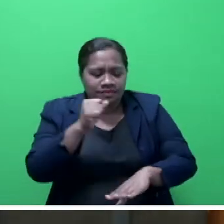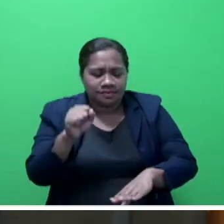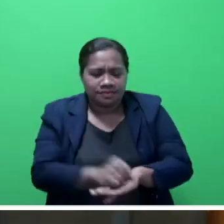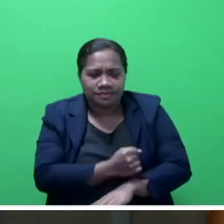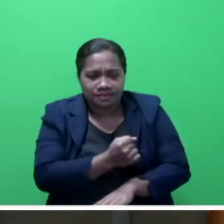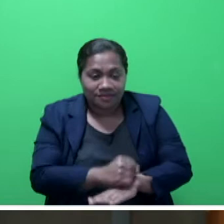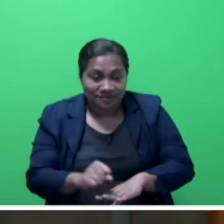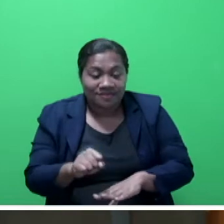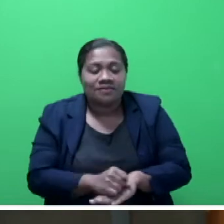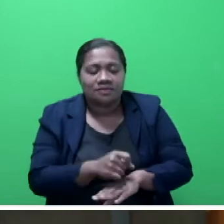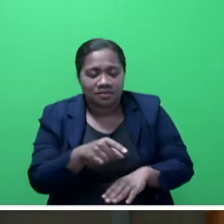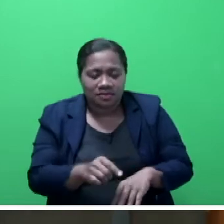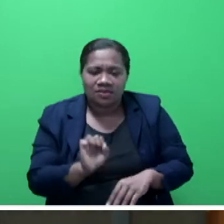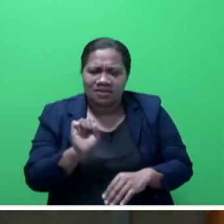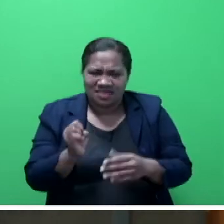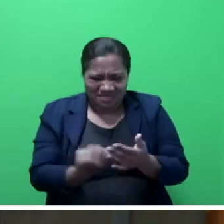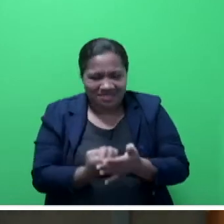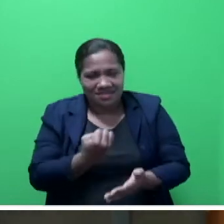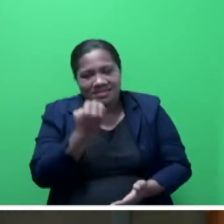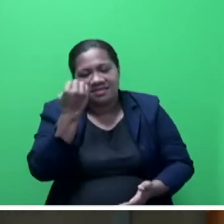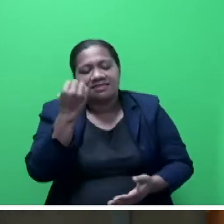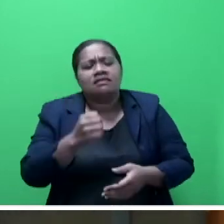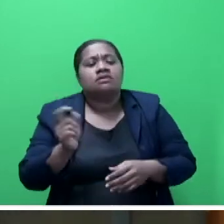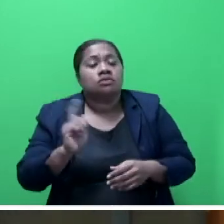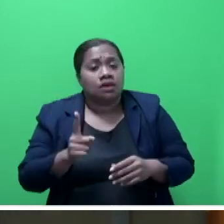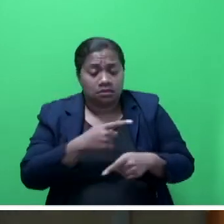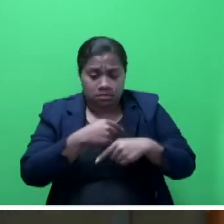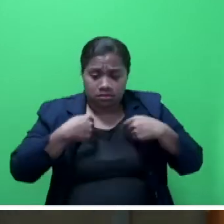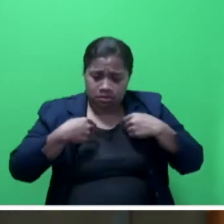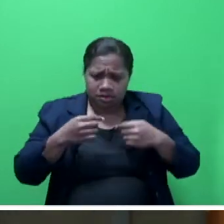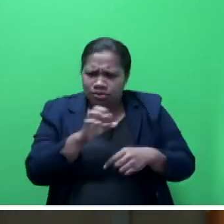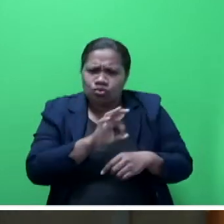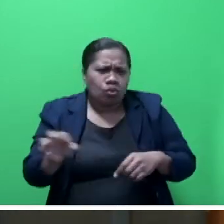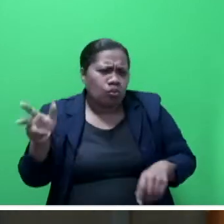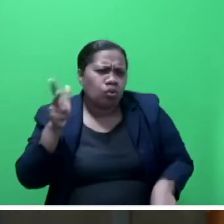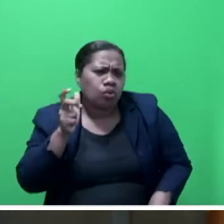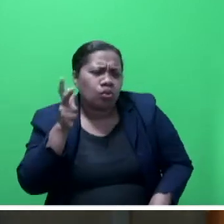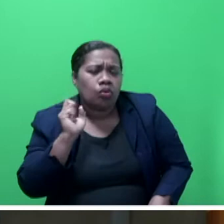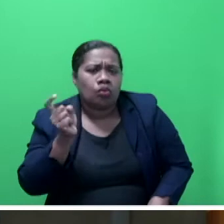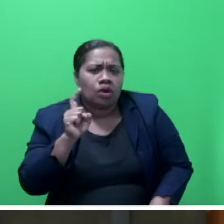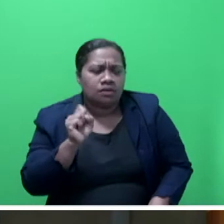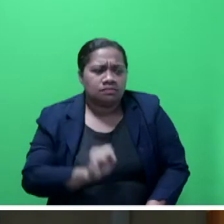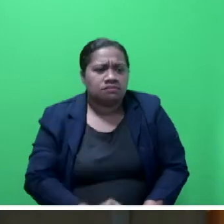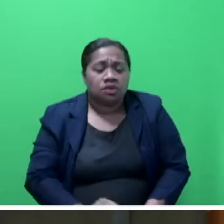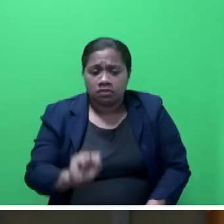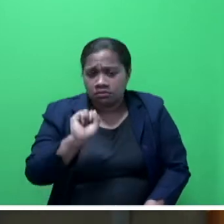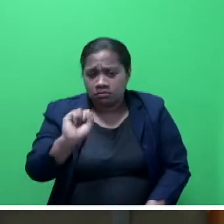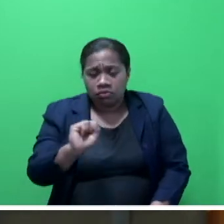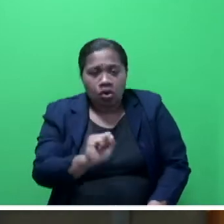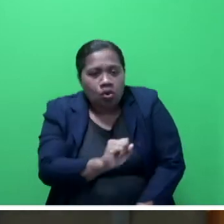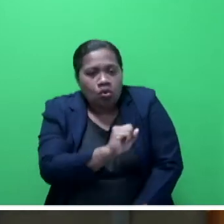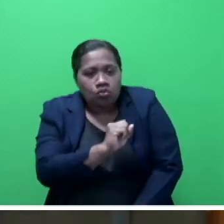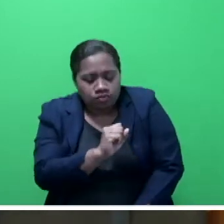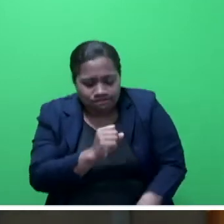and economic activity. What we don't often hear about is the road to achieving